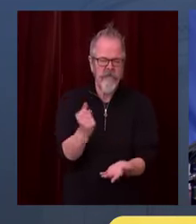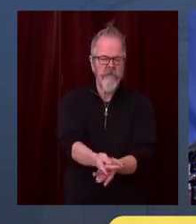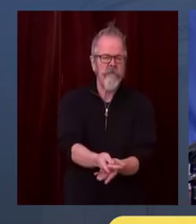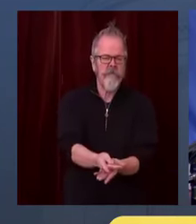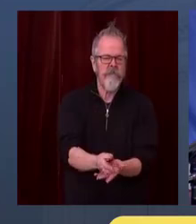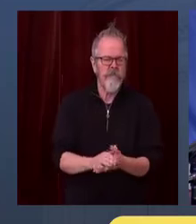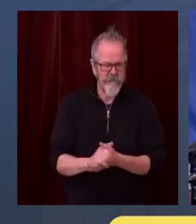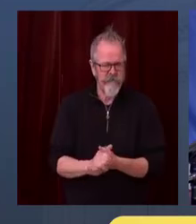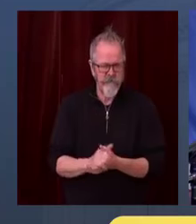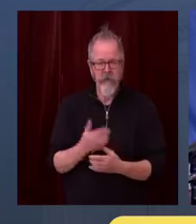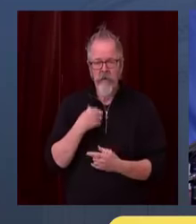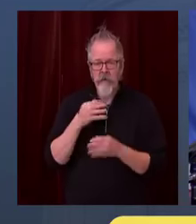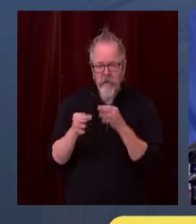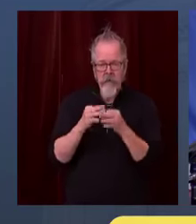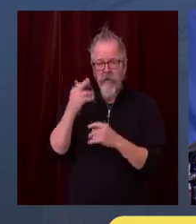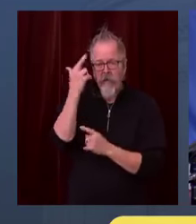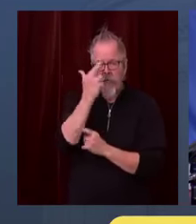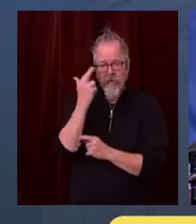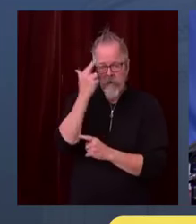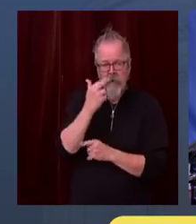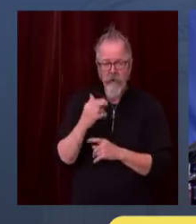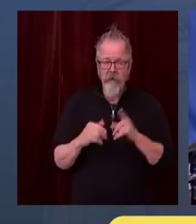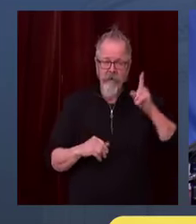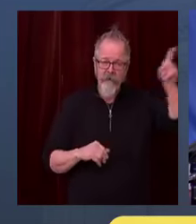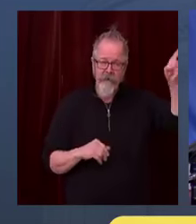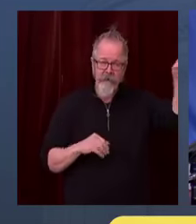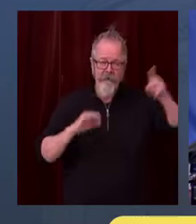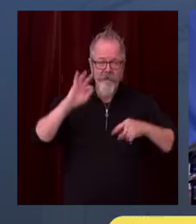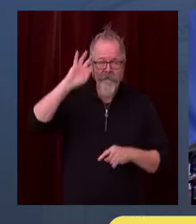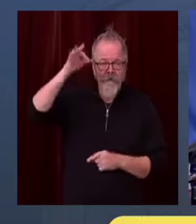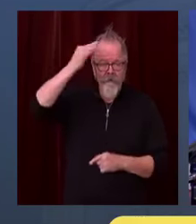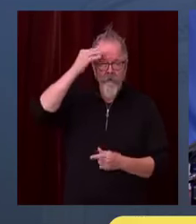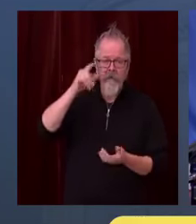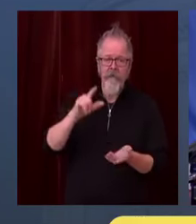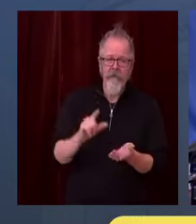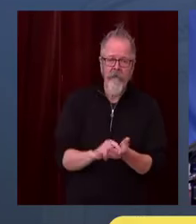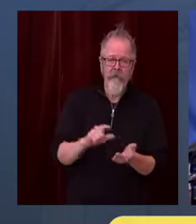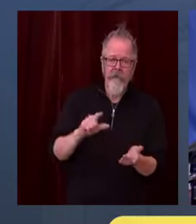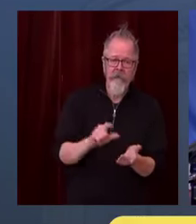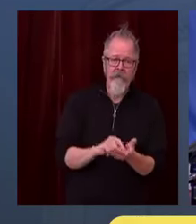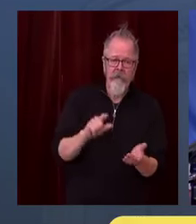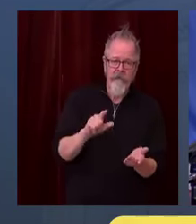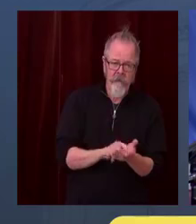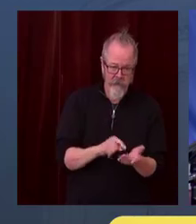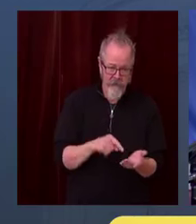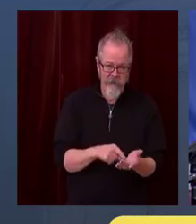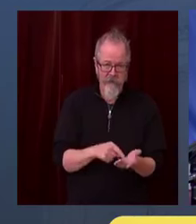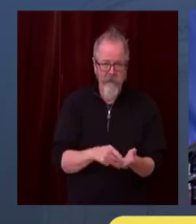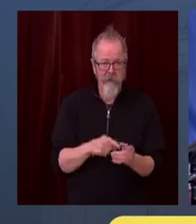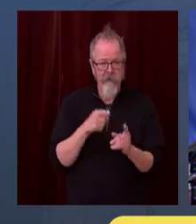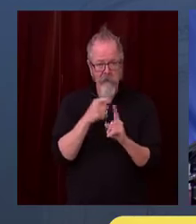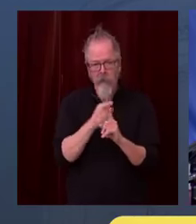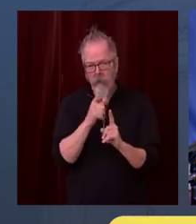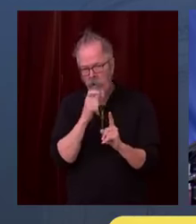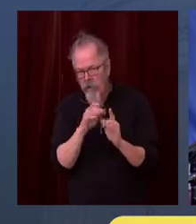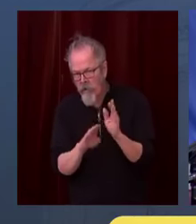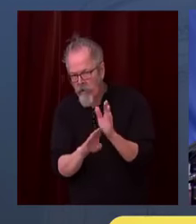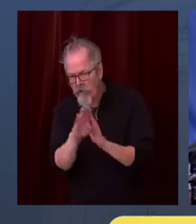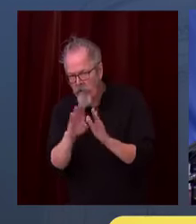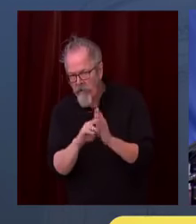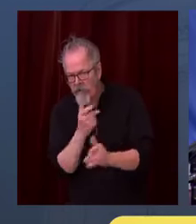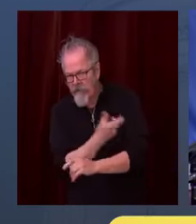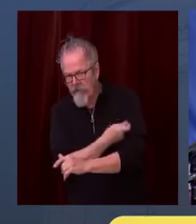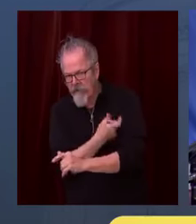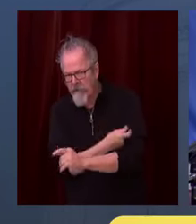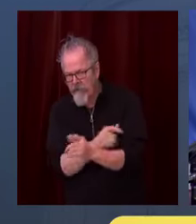to look at it essentially in real time as the clinical trial data comes in. They don't have to just open up the